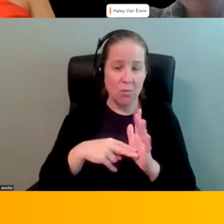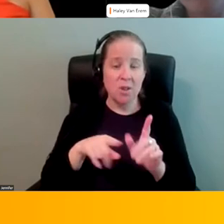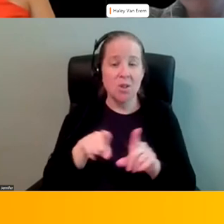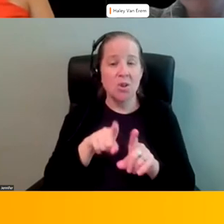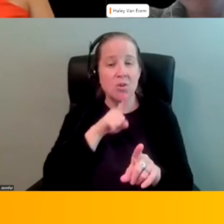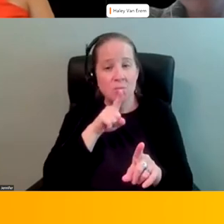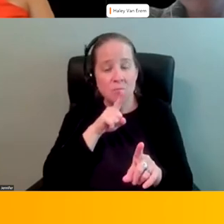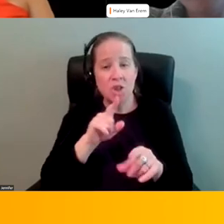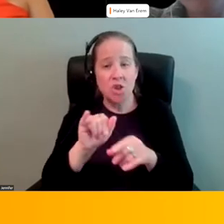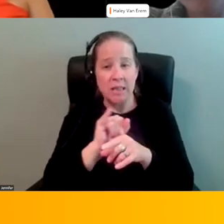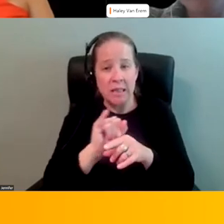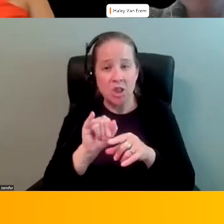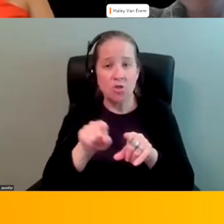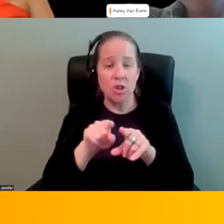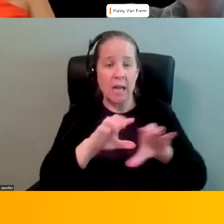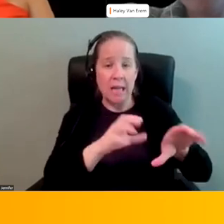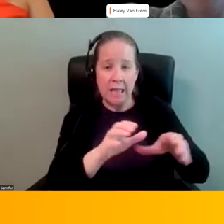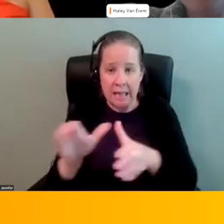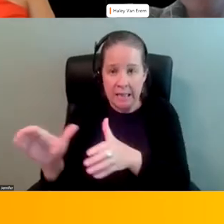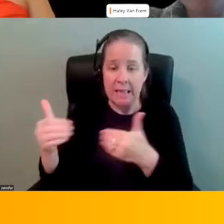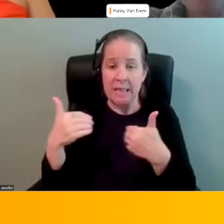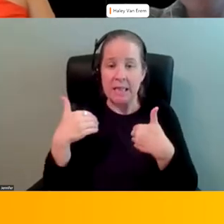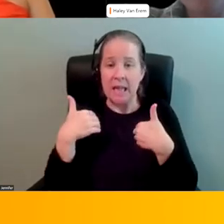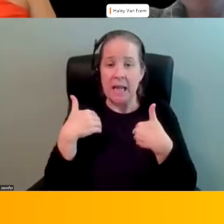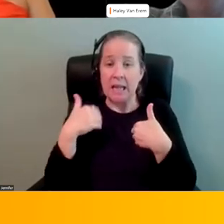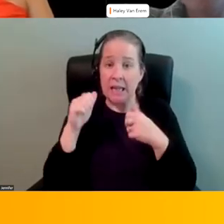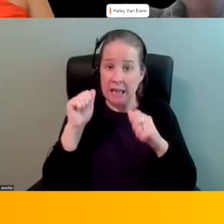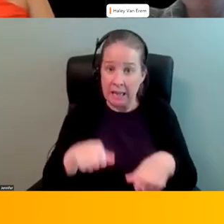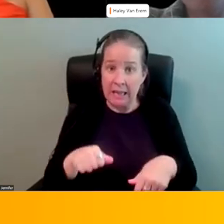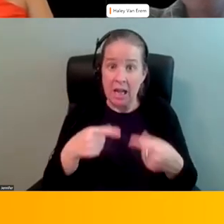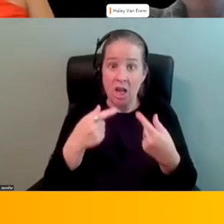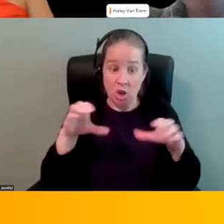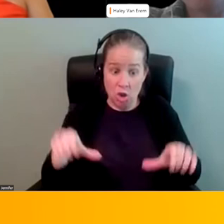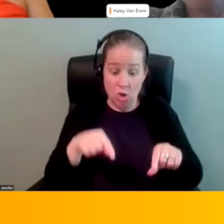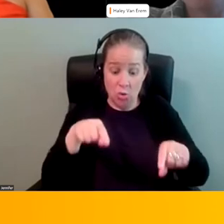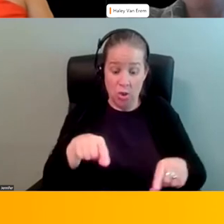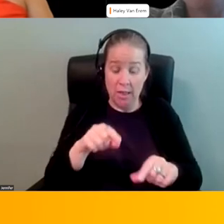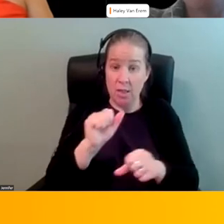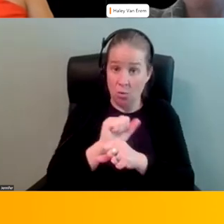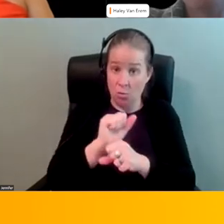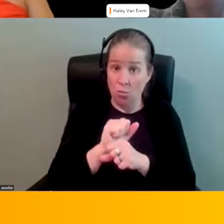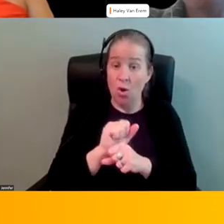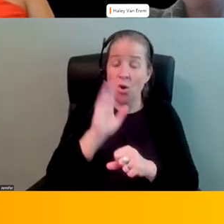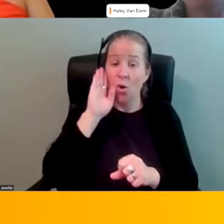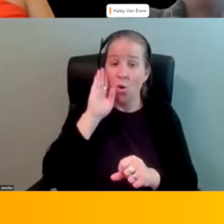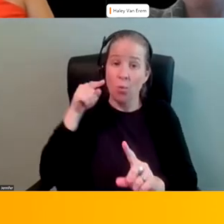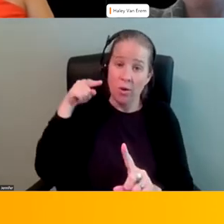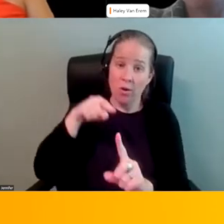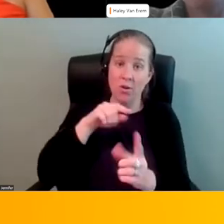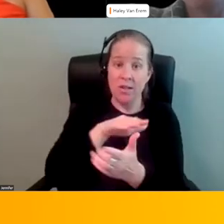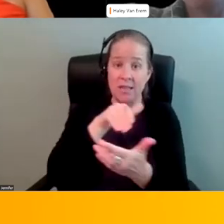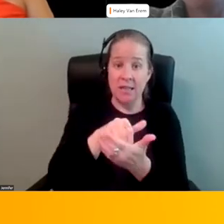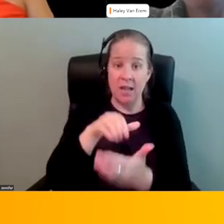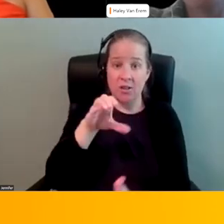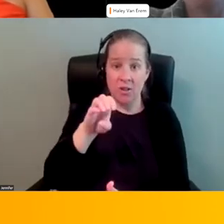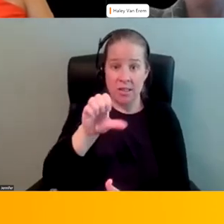the industries and the entities that have to pull off this work continues to keep what the center of the goal of what SESA is intended